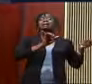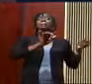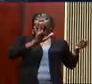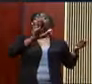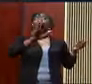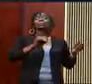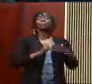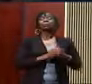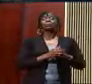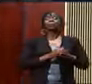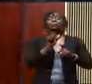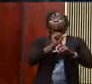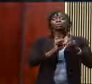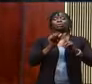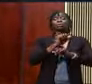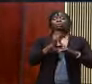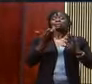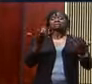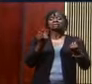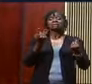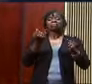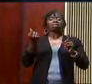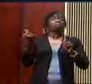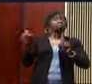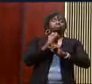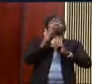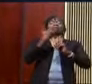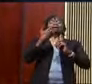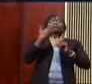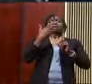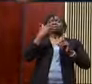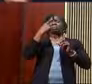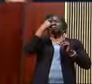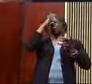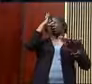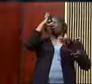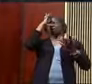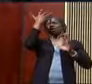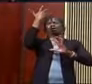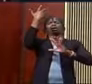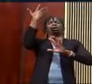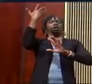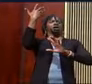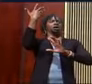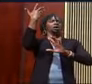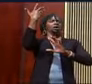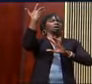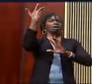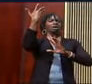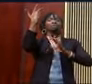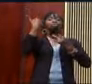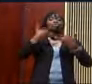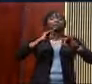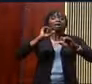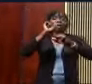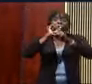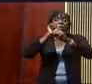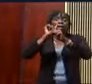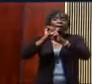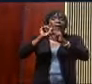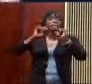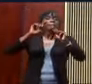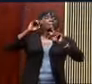now. You've been hit by a punch out of nowhere. You're out on your feet. You're still moving around. People see